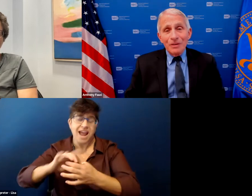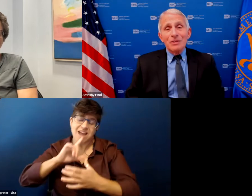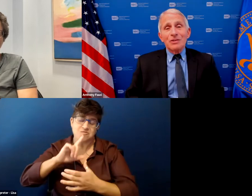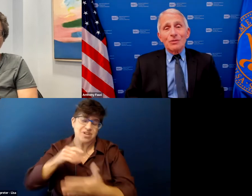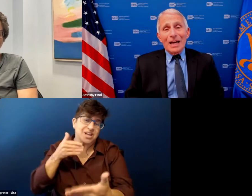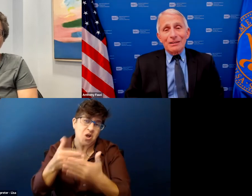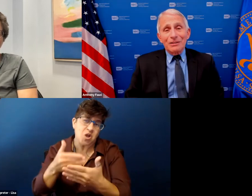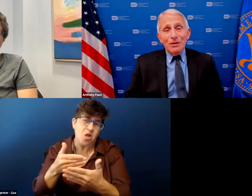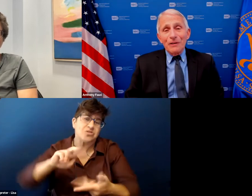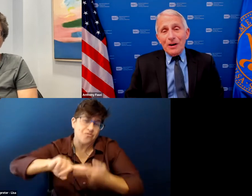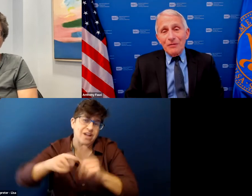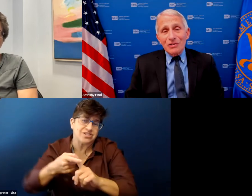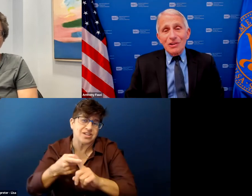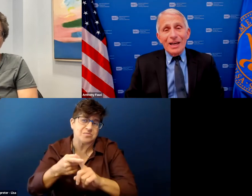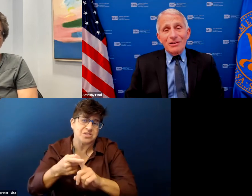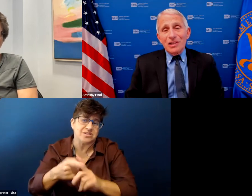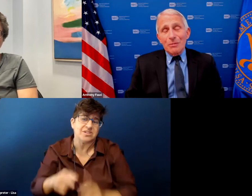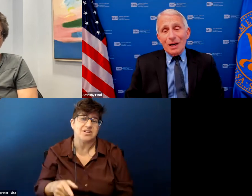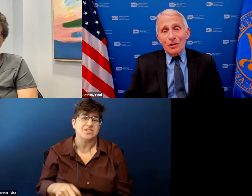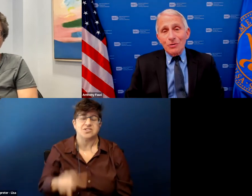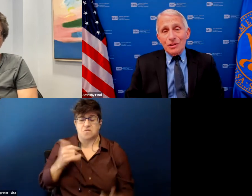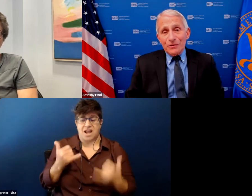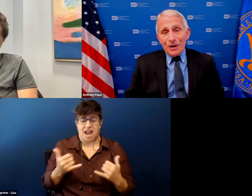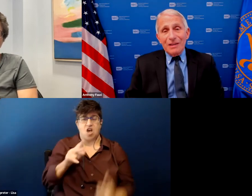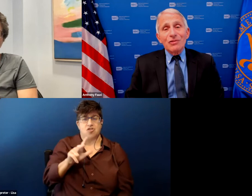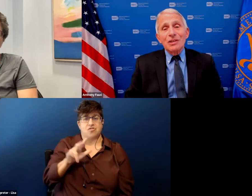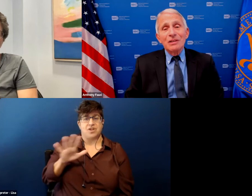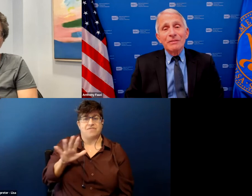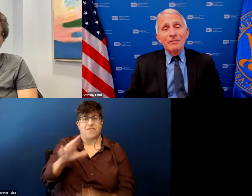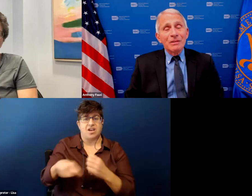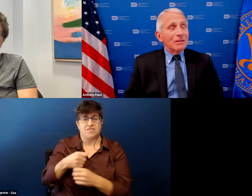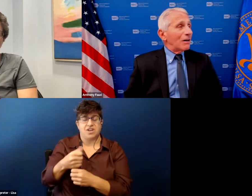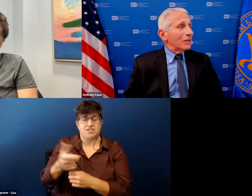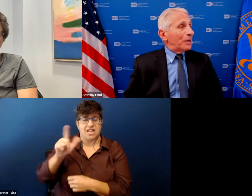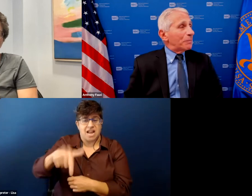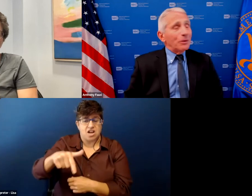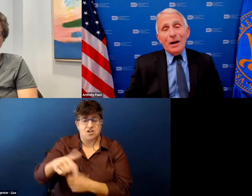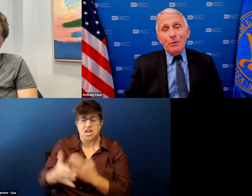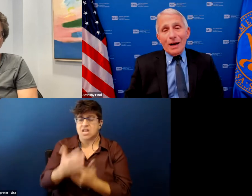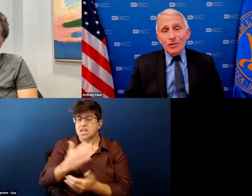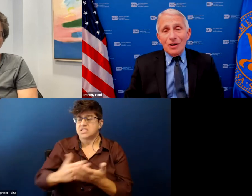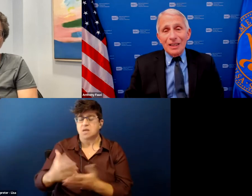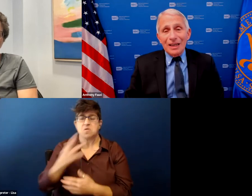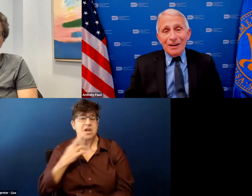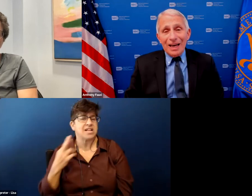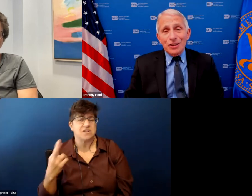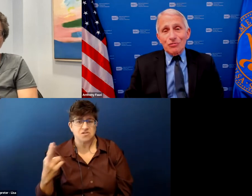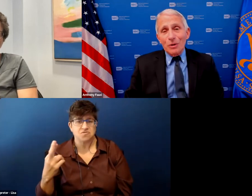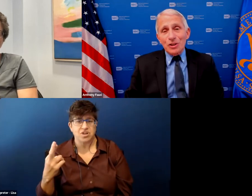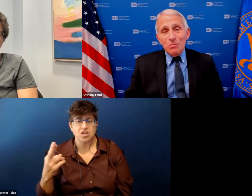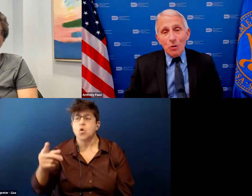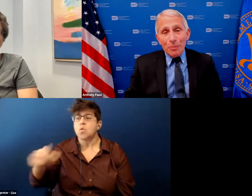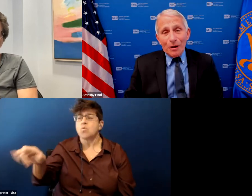so that 35 years later some of my closest friends are the people are were outside the nih